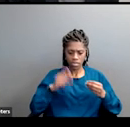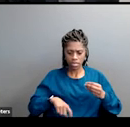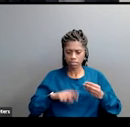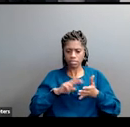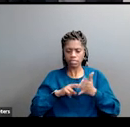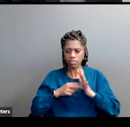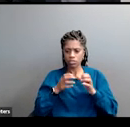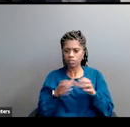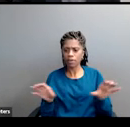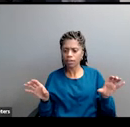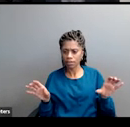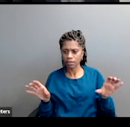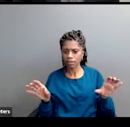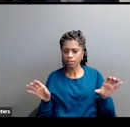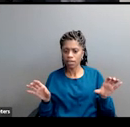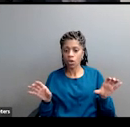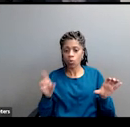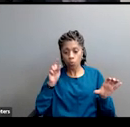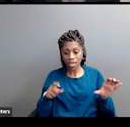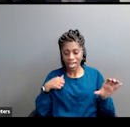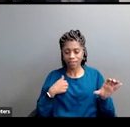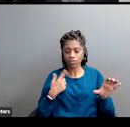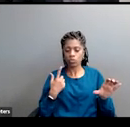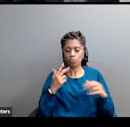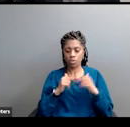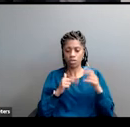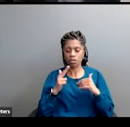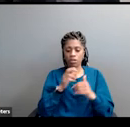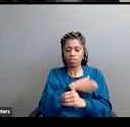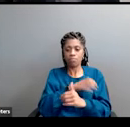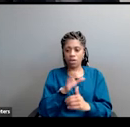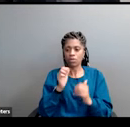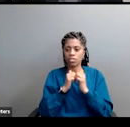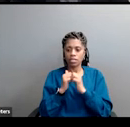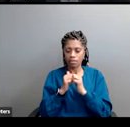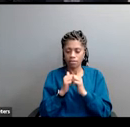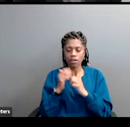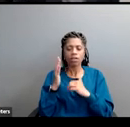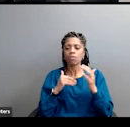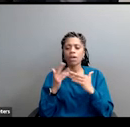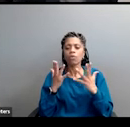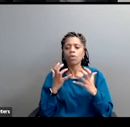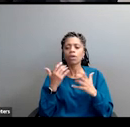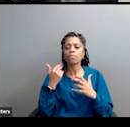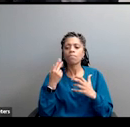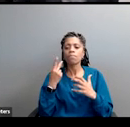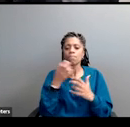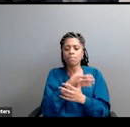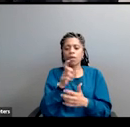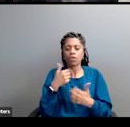when we recognize that and build power together can everybody, whatever color you are, take care of your own family.